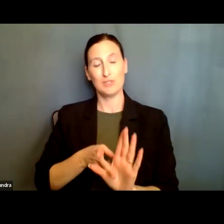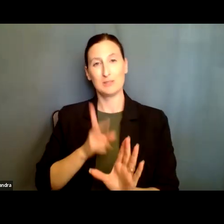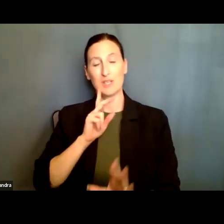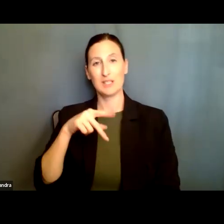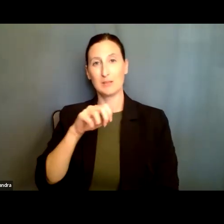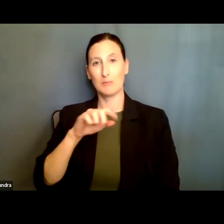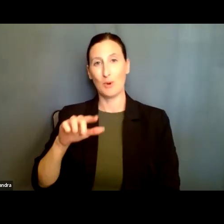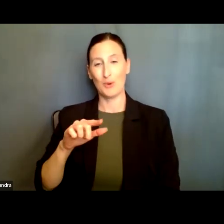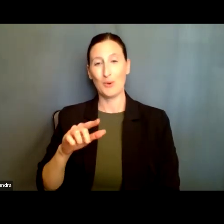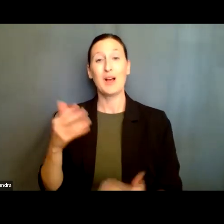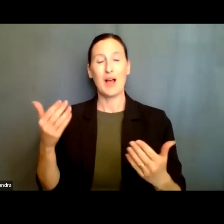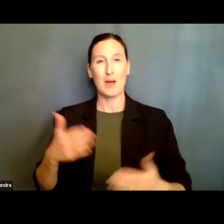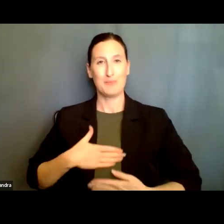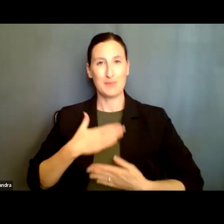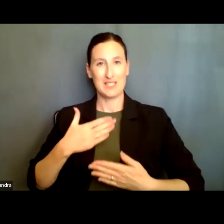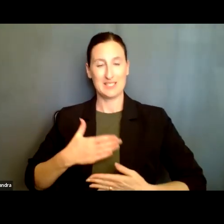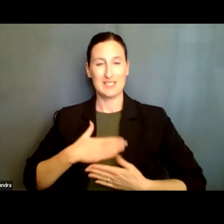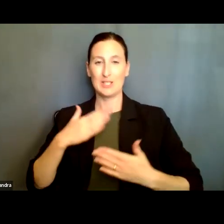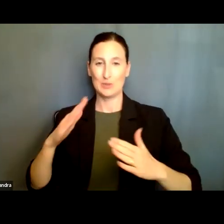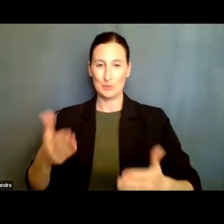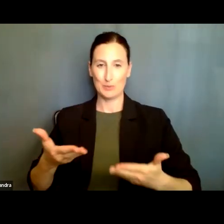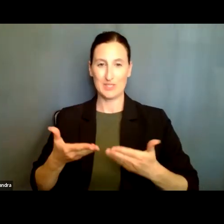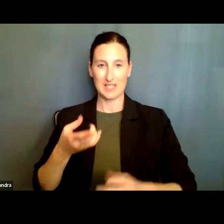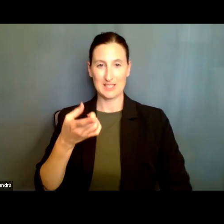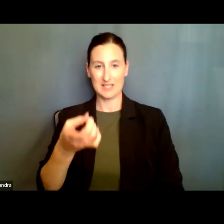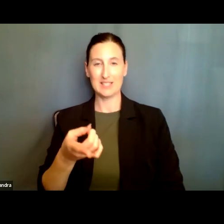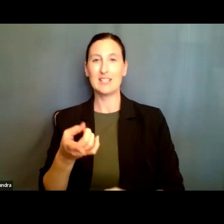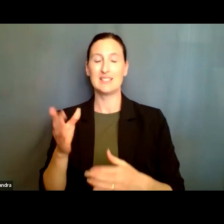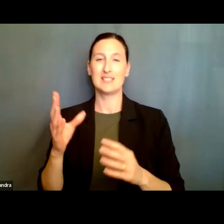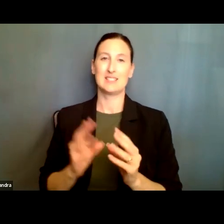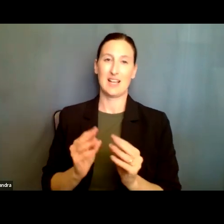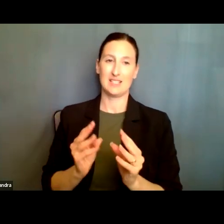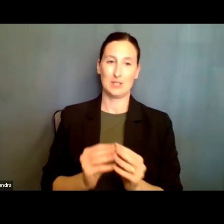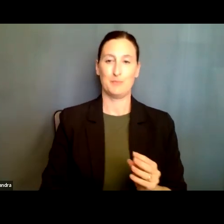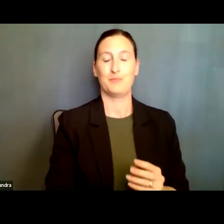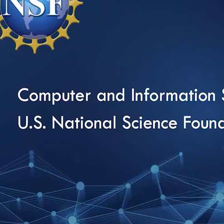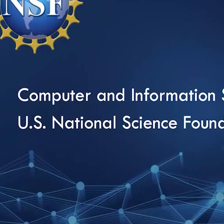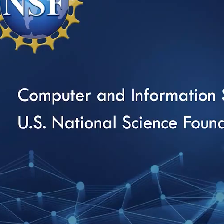session, which will cover NSF's Directorate for Computer and Information Science and Engineering.